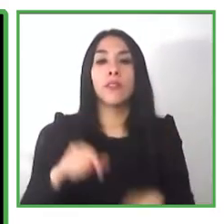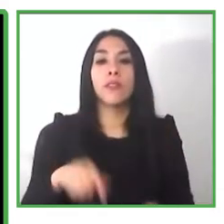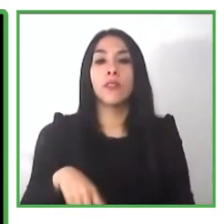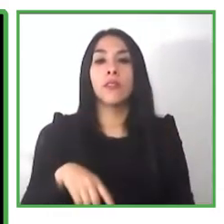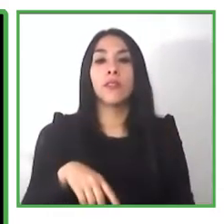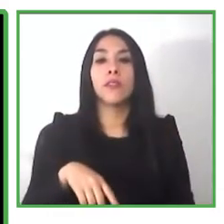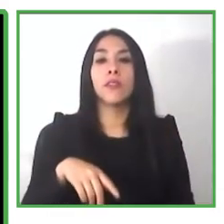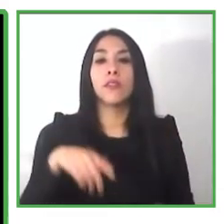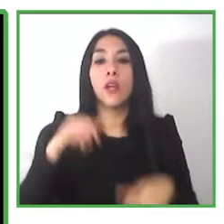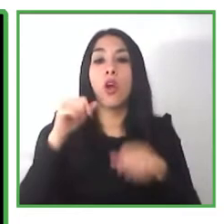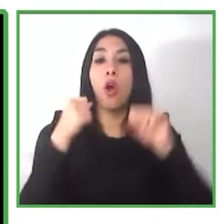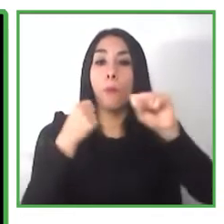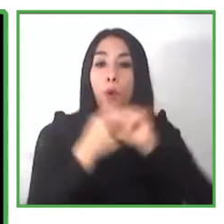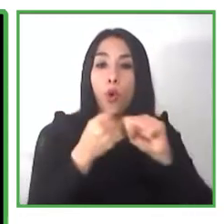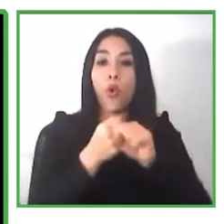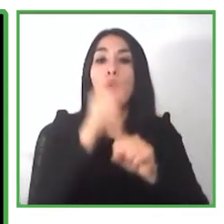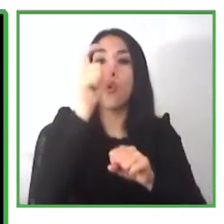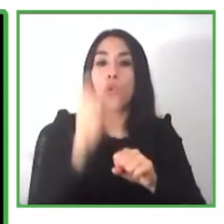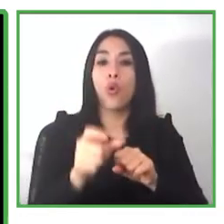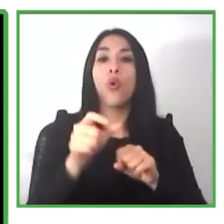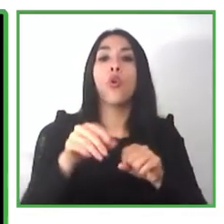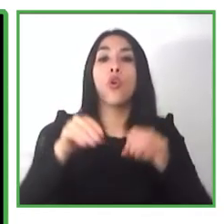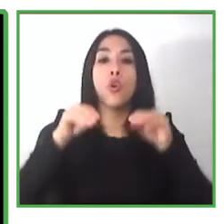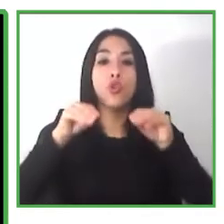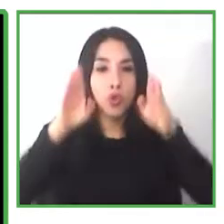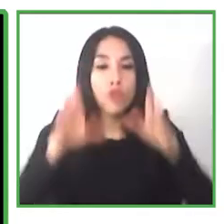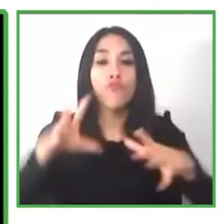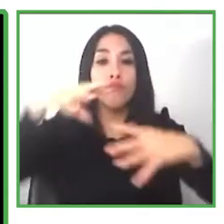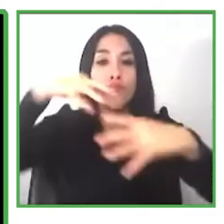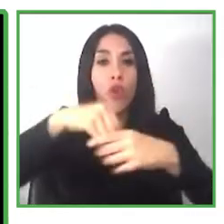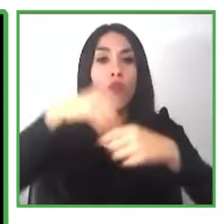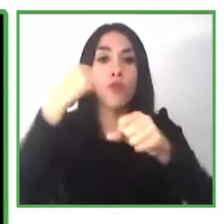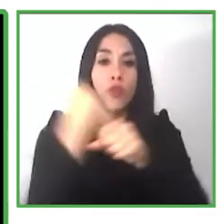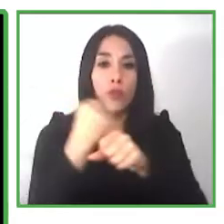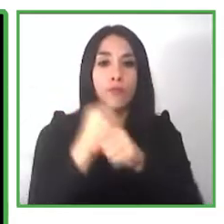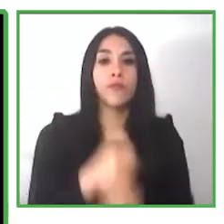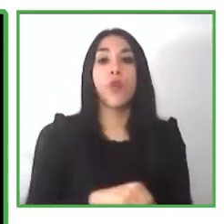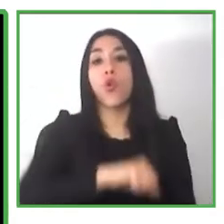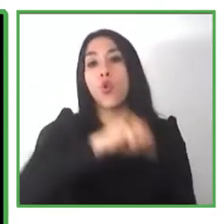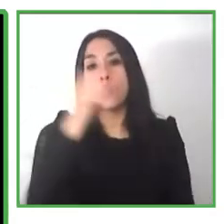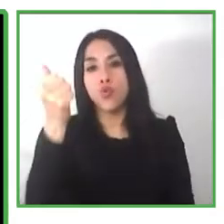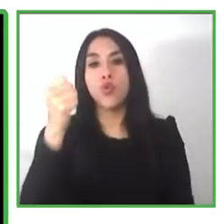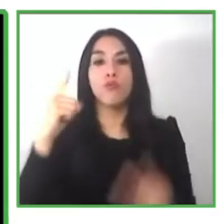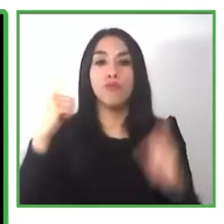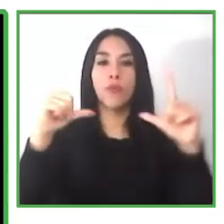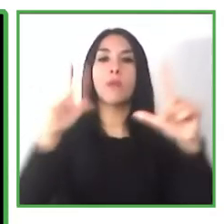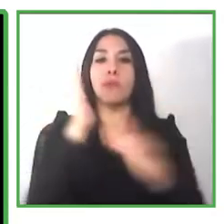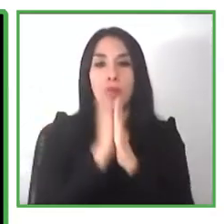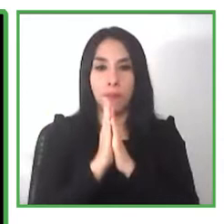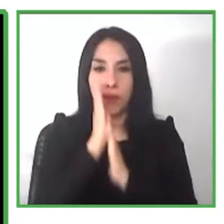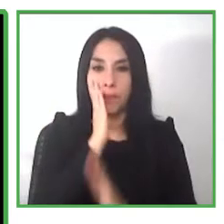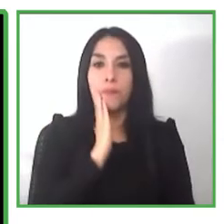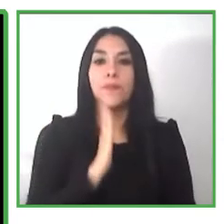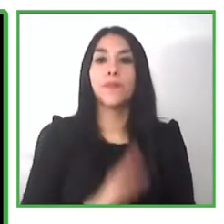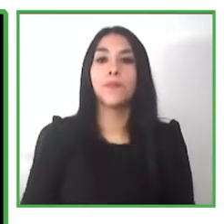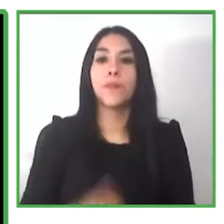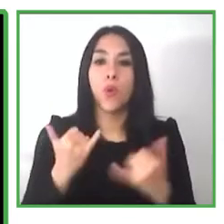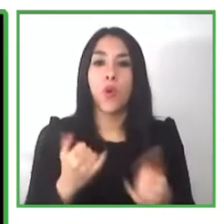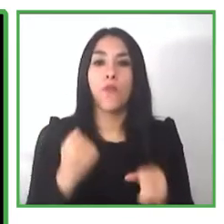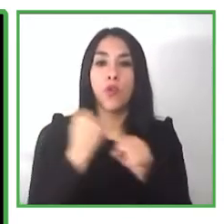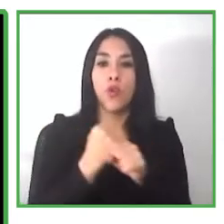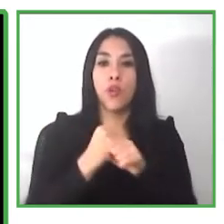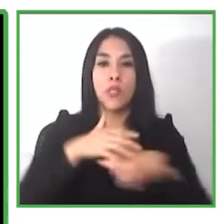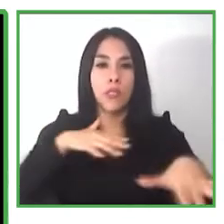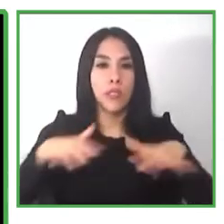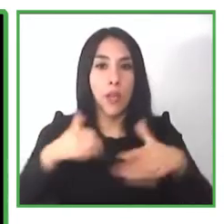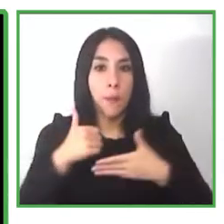our program supports people to find and maintain employment with the support of a job coach the job coach and the job seeker sets goals